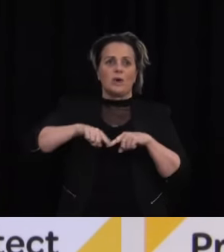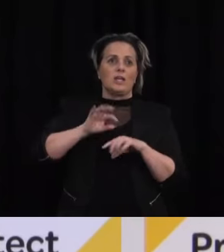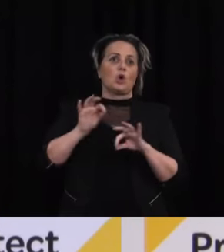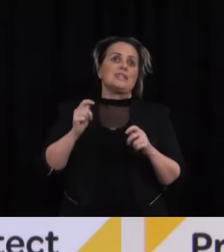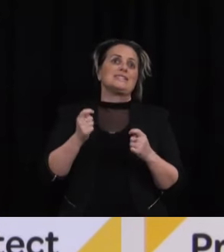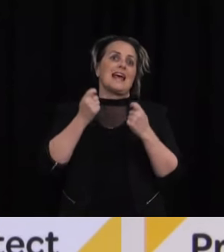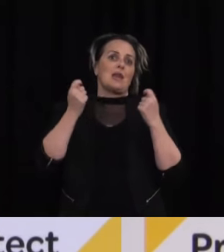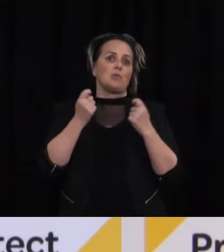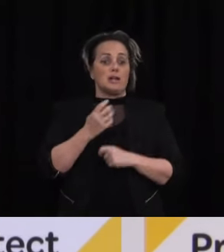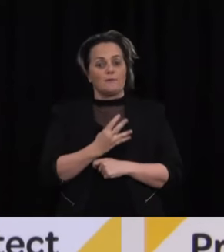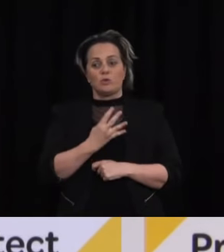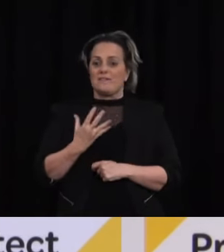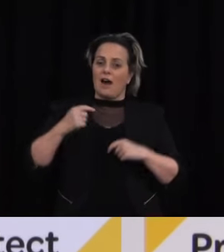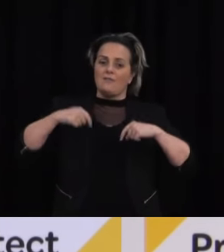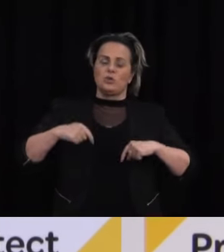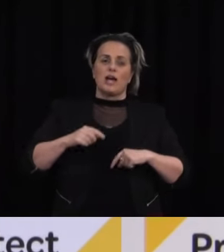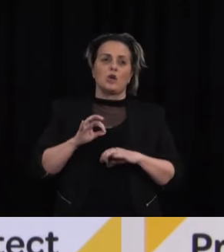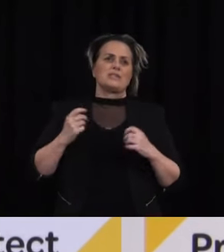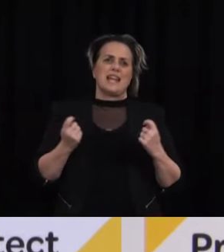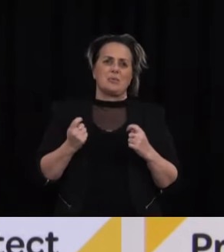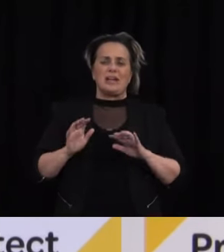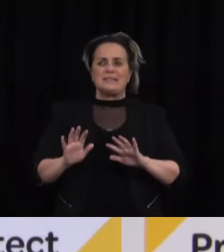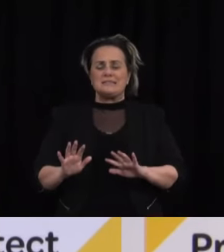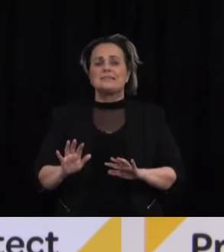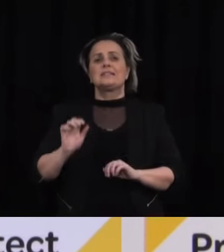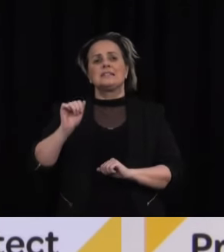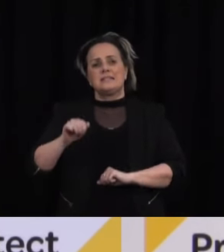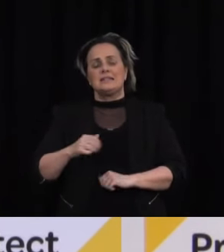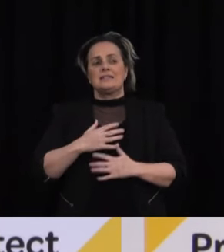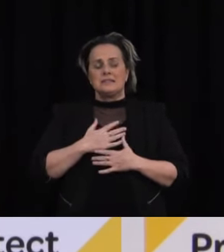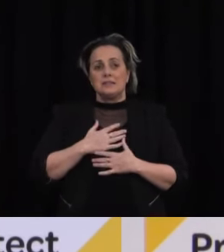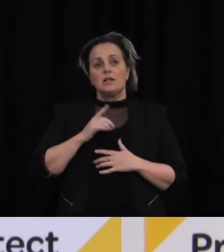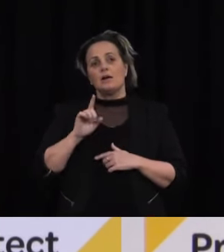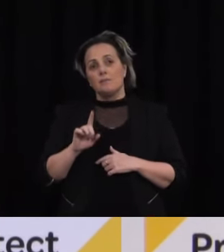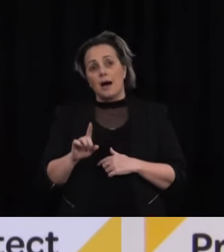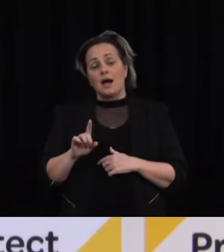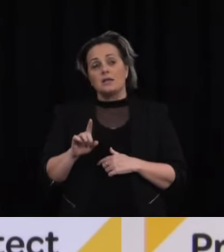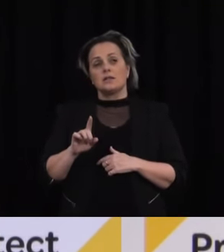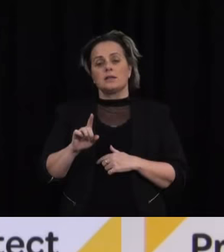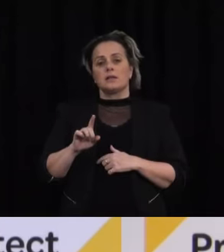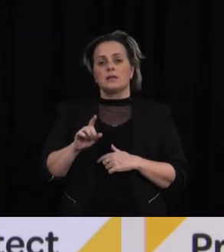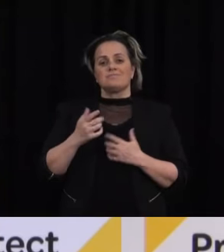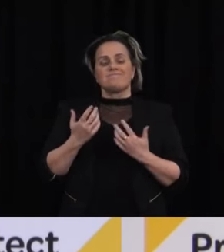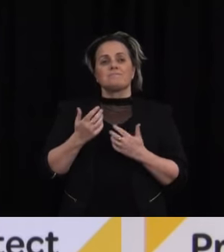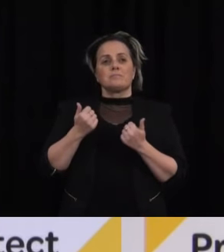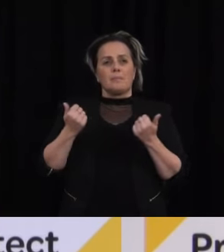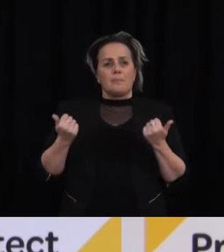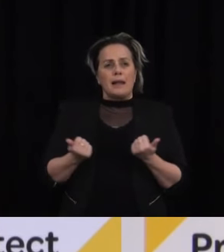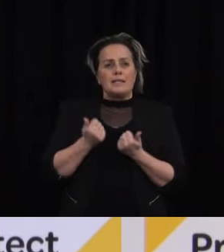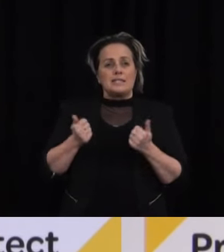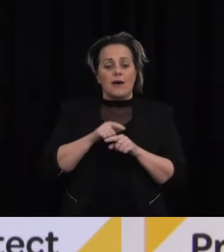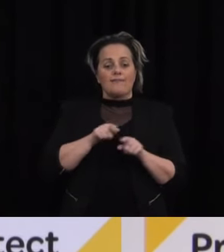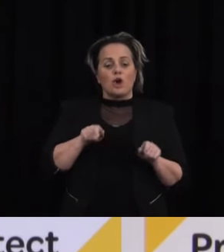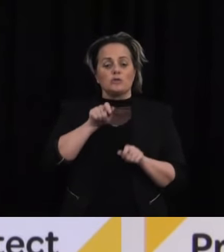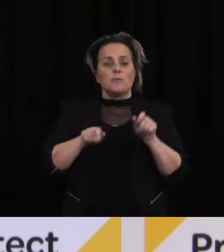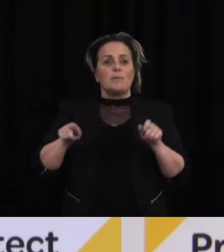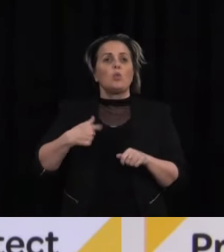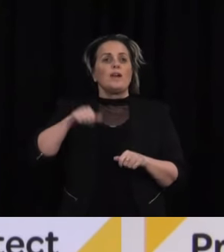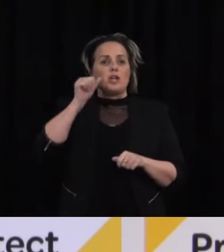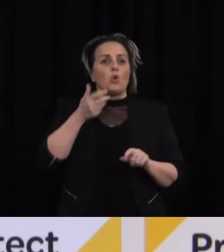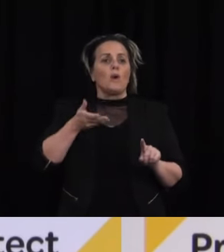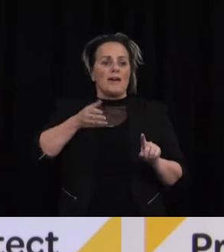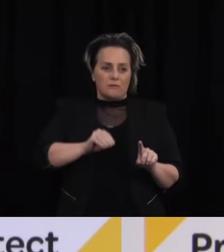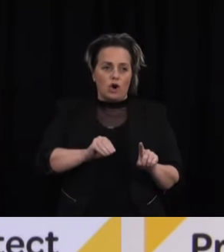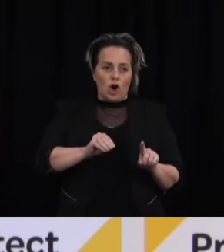celebrating a number like the one we're seeing today but the fact that such a significant proportion of those are known contacts or